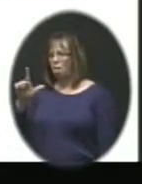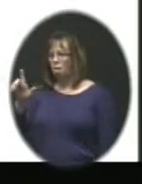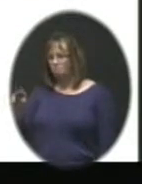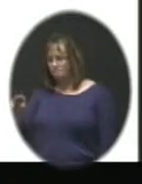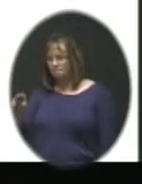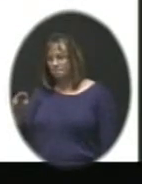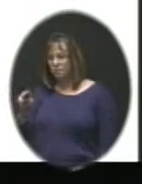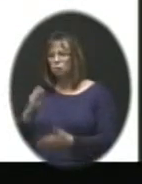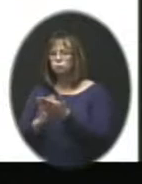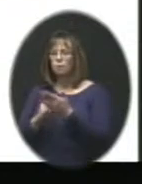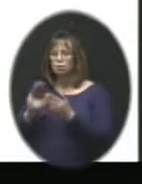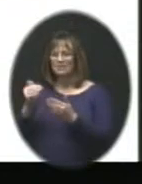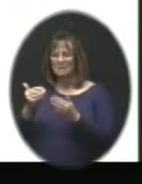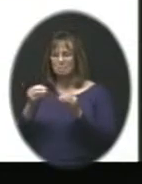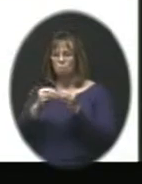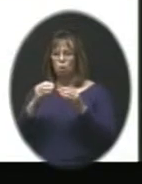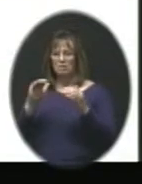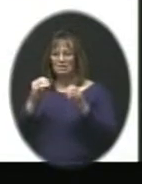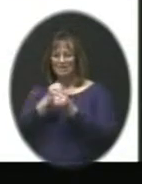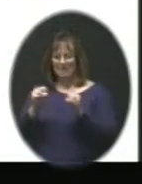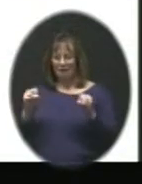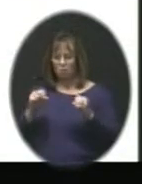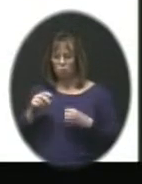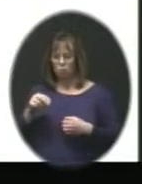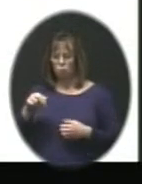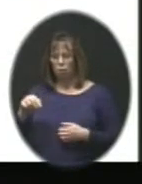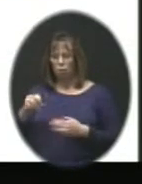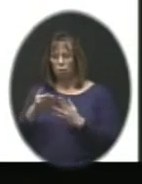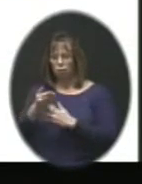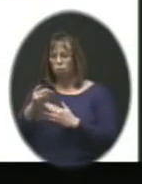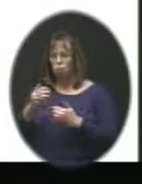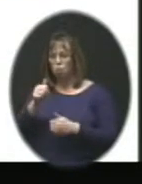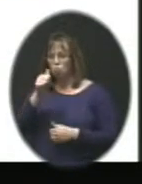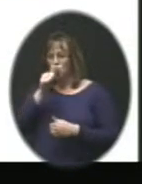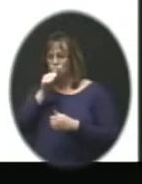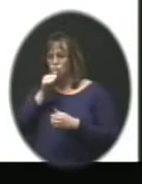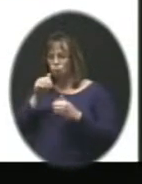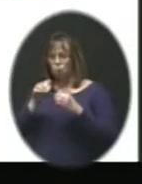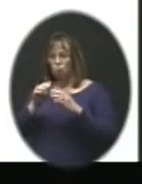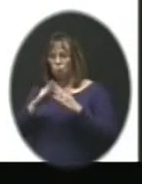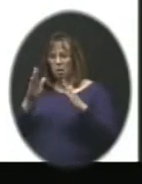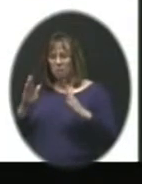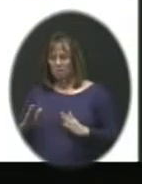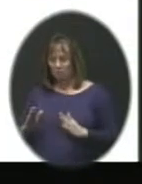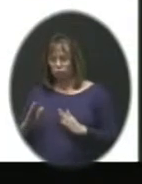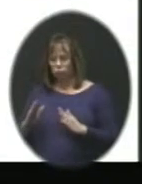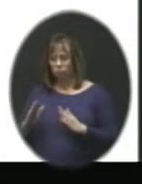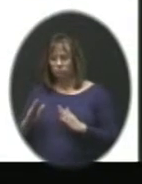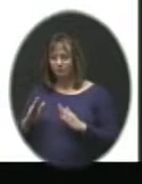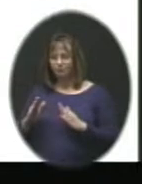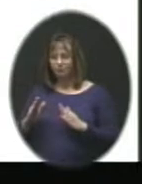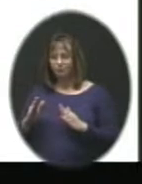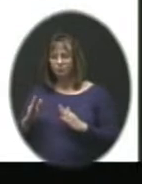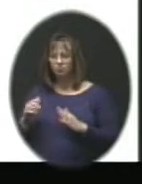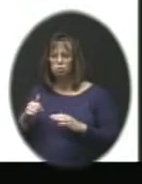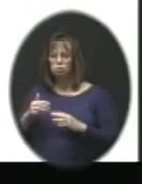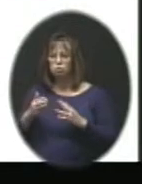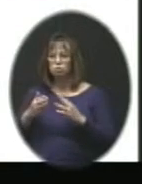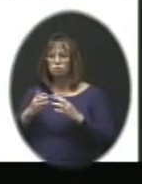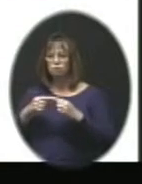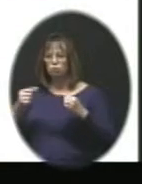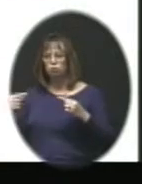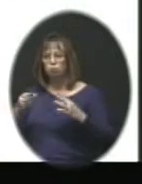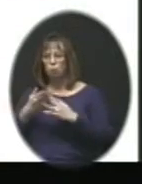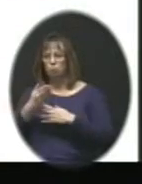safer to us in general to be walking through residential with folks supervising and looking versus coming up what are the backyards of folks